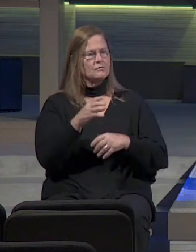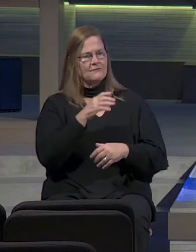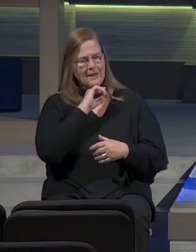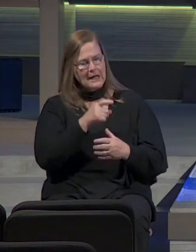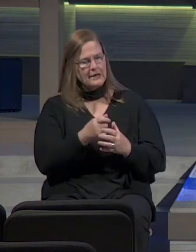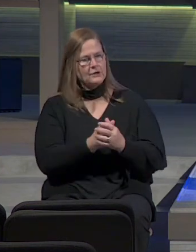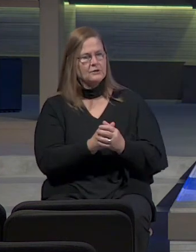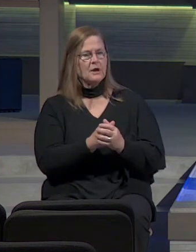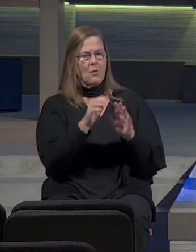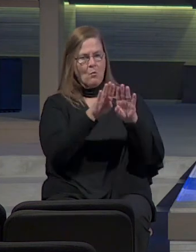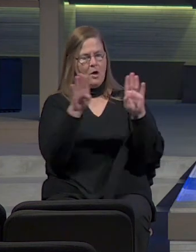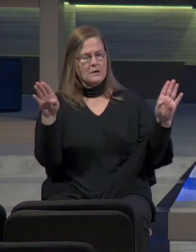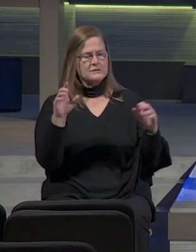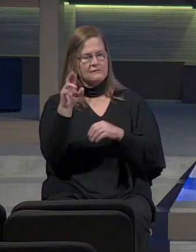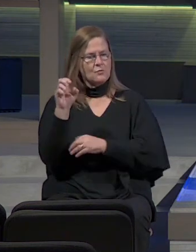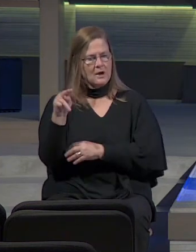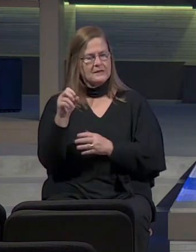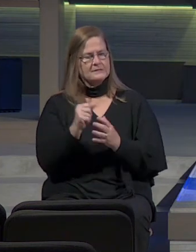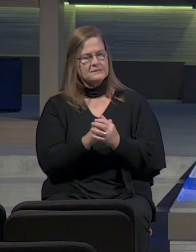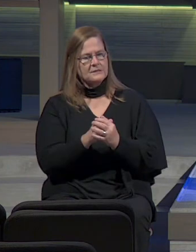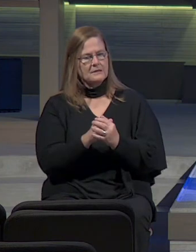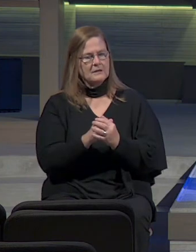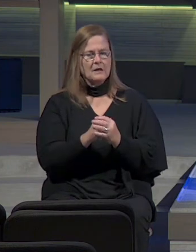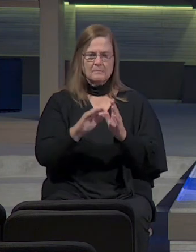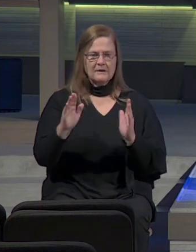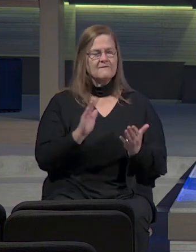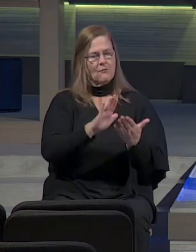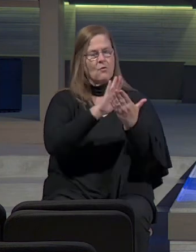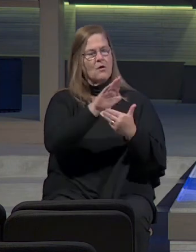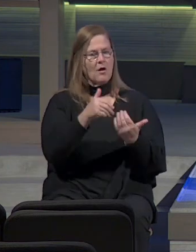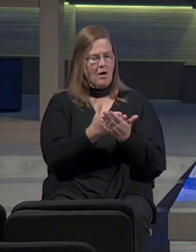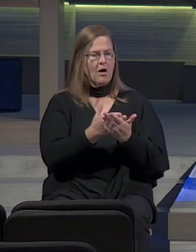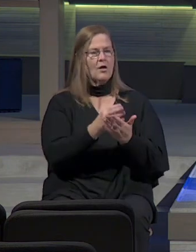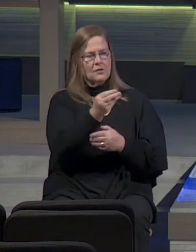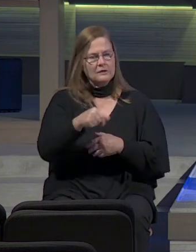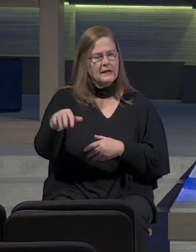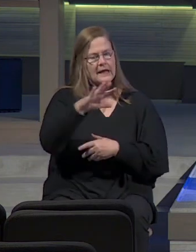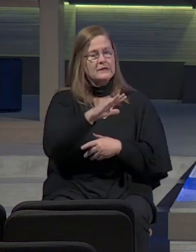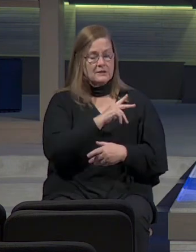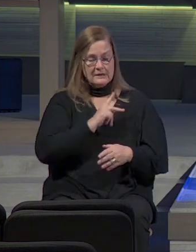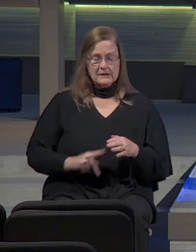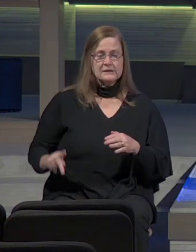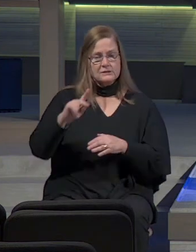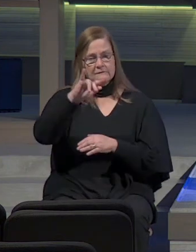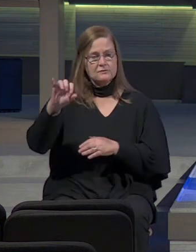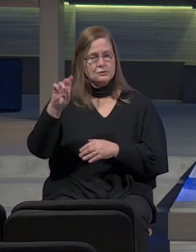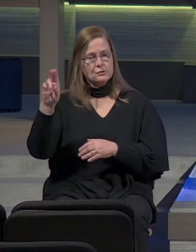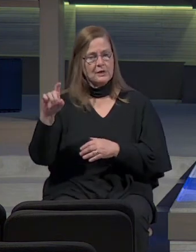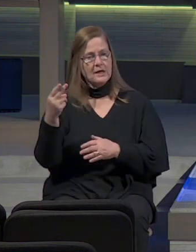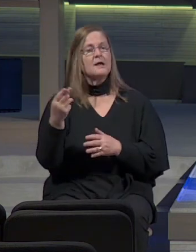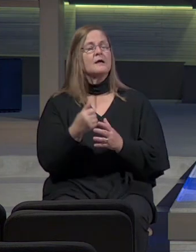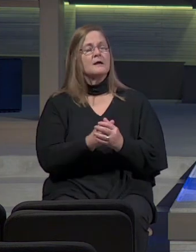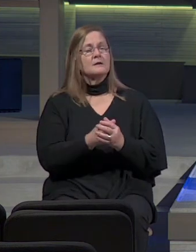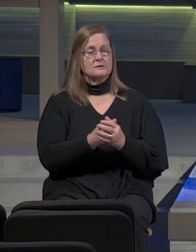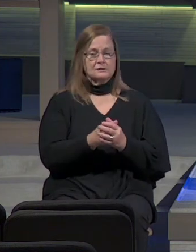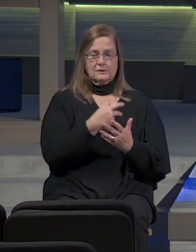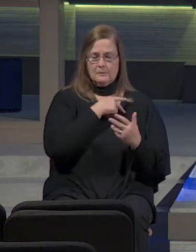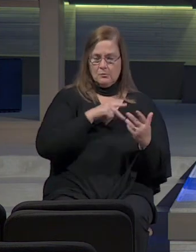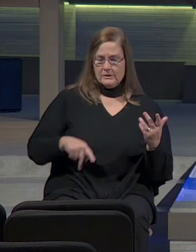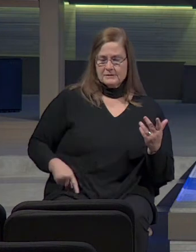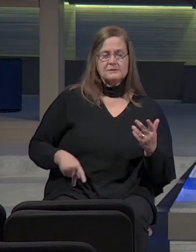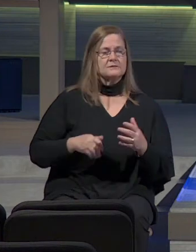the whole land to the kings of Judah, to its princes, to its priests, and to all the people of the land.